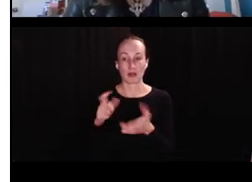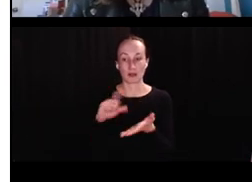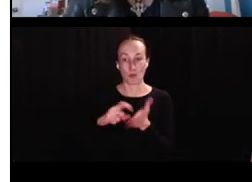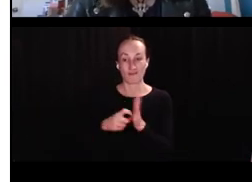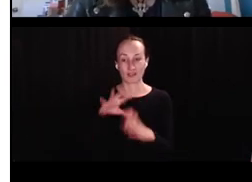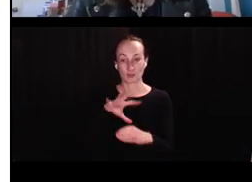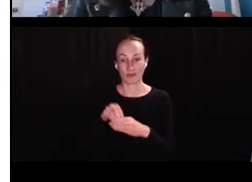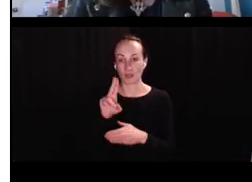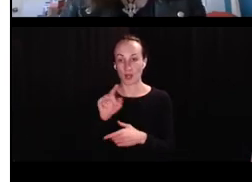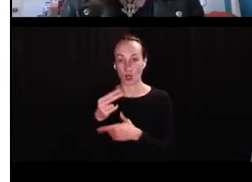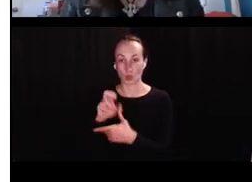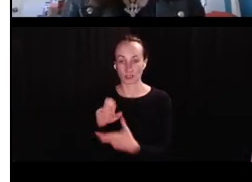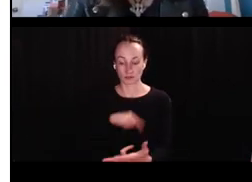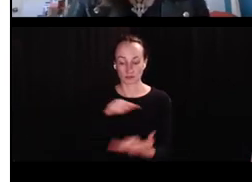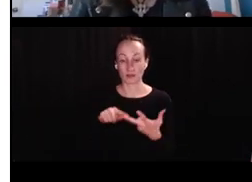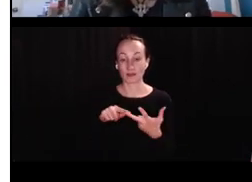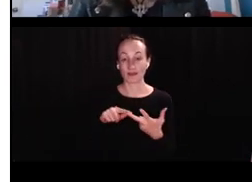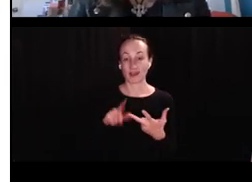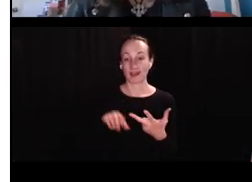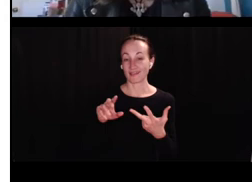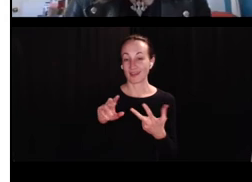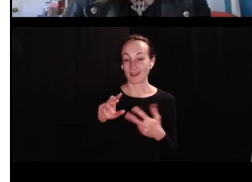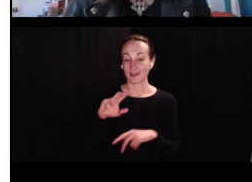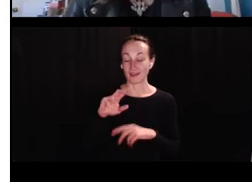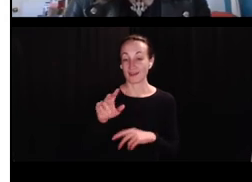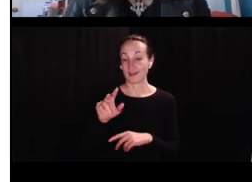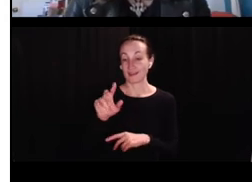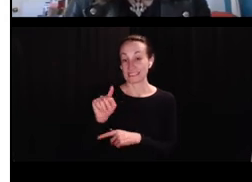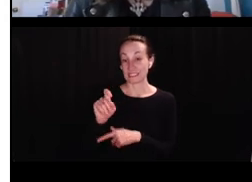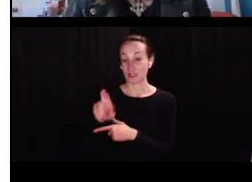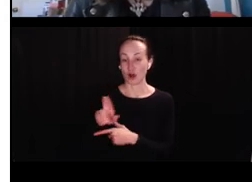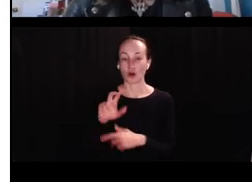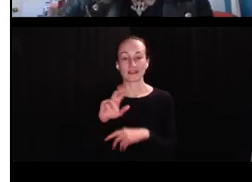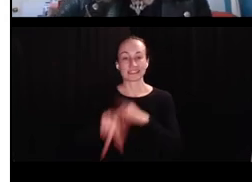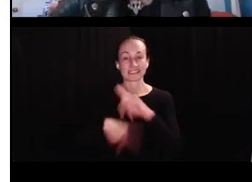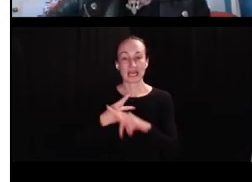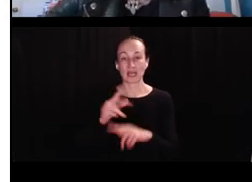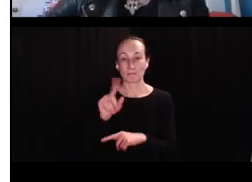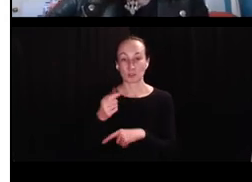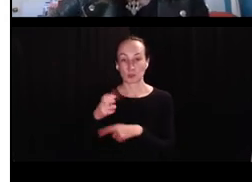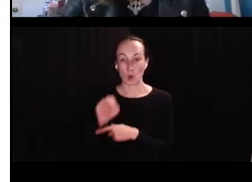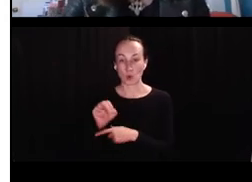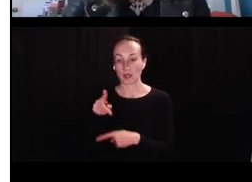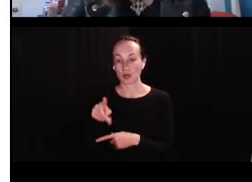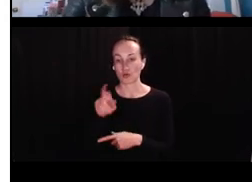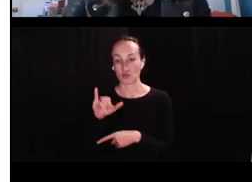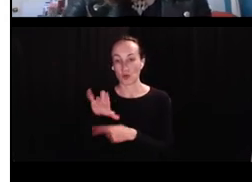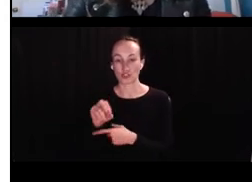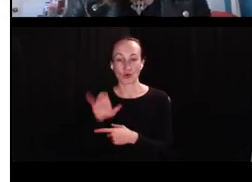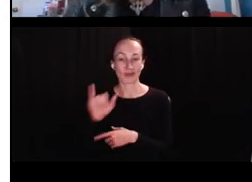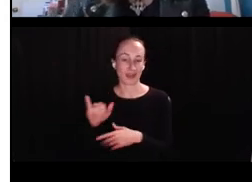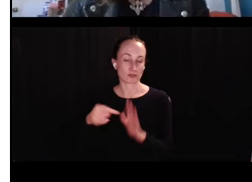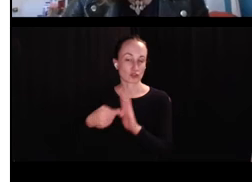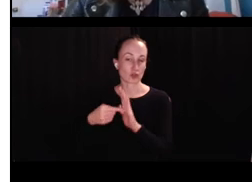in morphemes. So just how long, how many morphemes and utterance, um, the type token ratio, which is just an index of lexical.